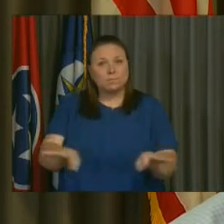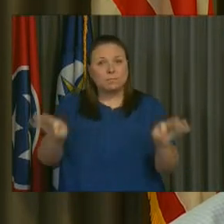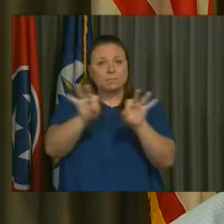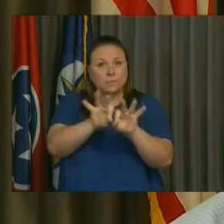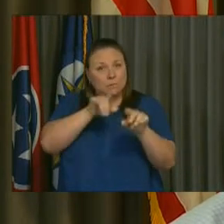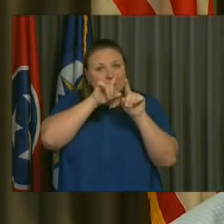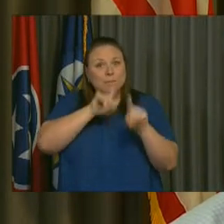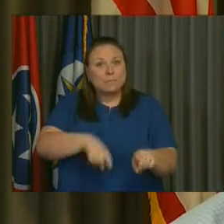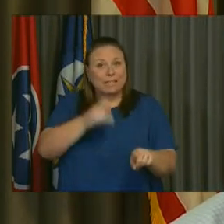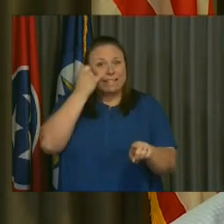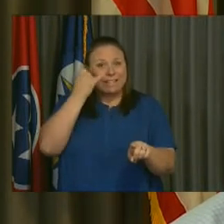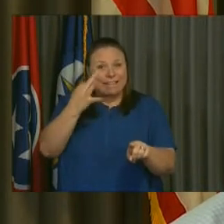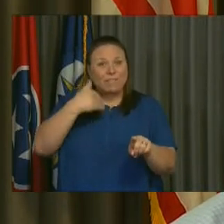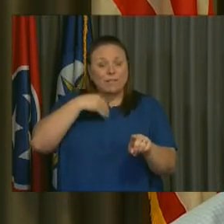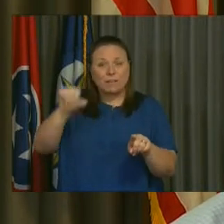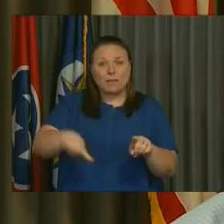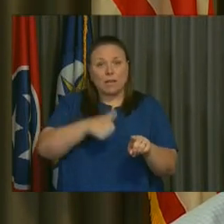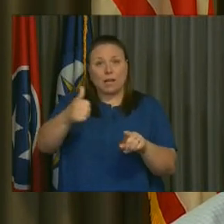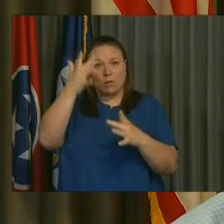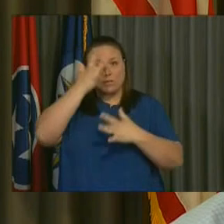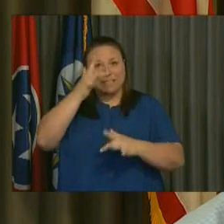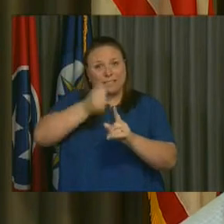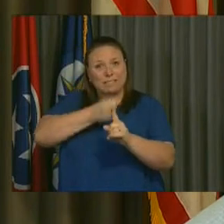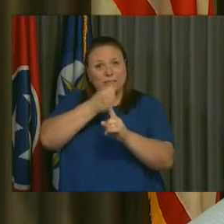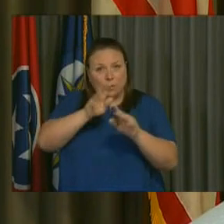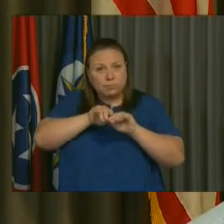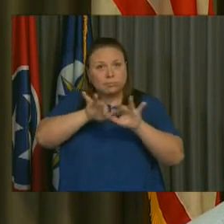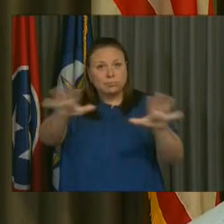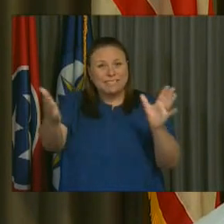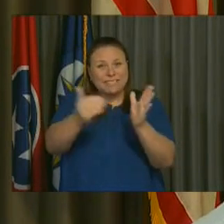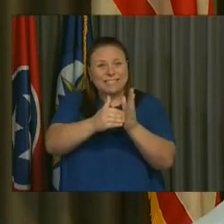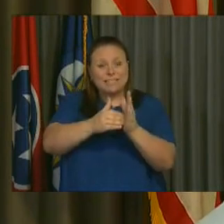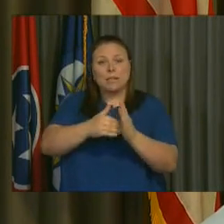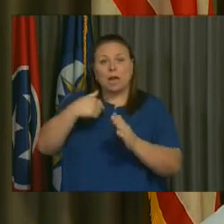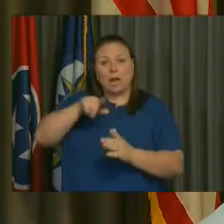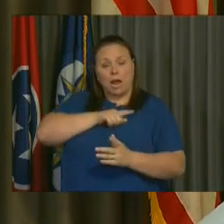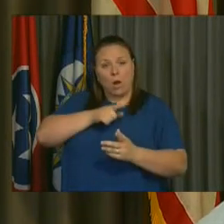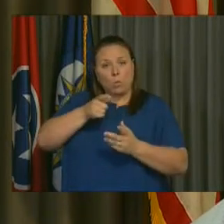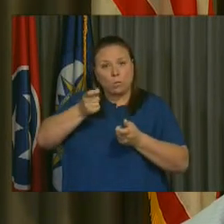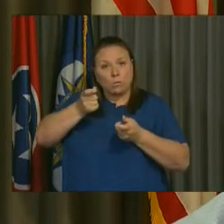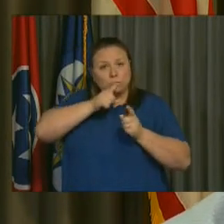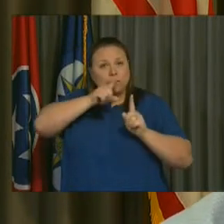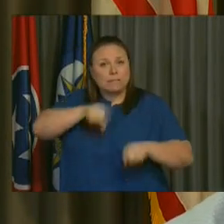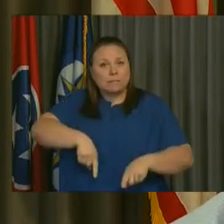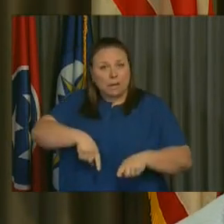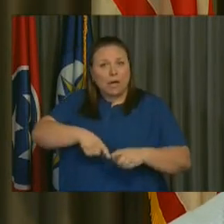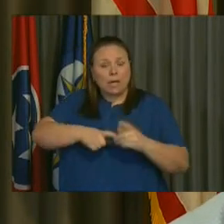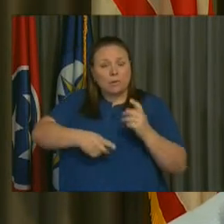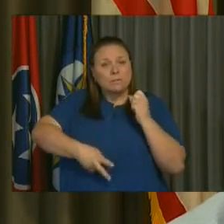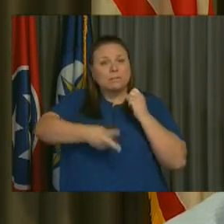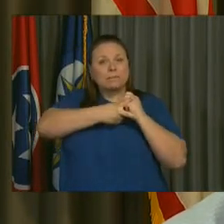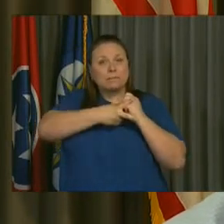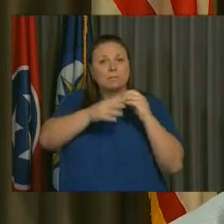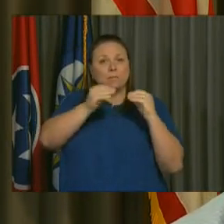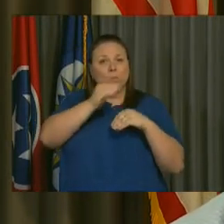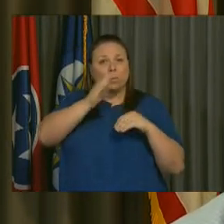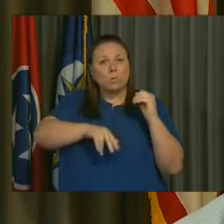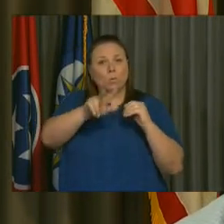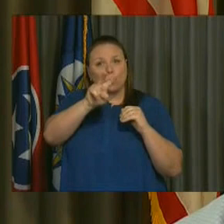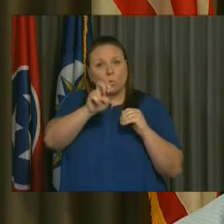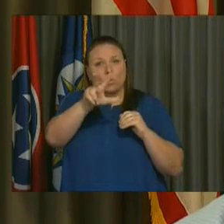respond if there's another outbreak. Now, management response to the crisis is saving the city more than $230 million.